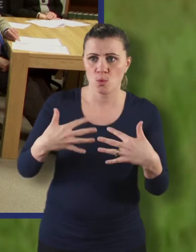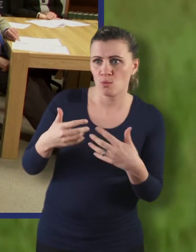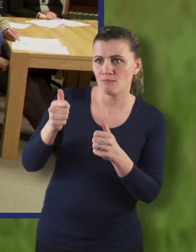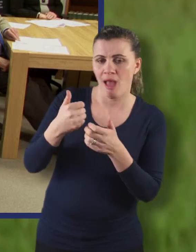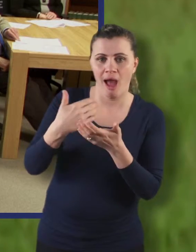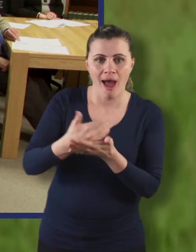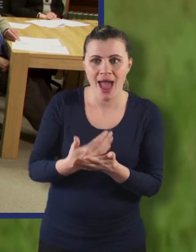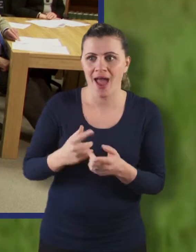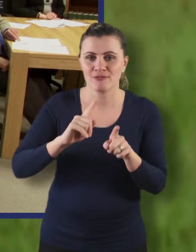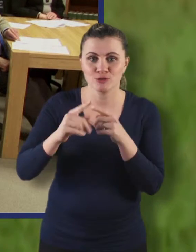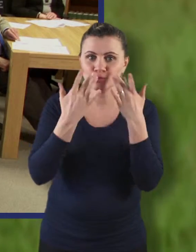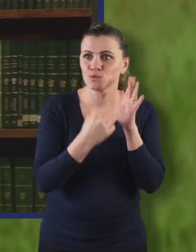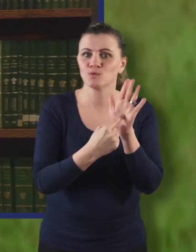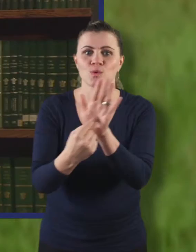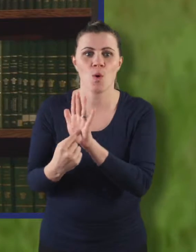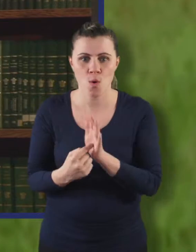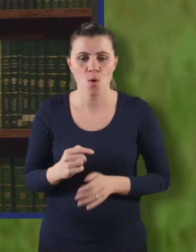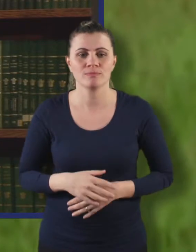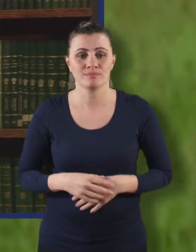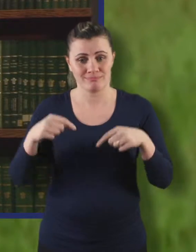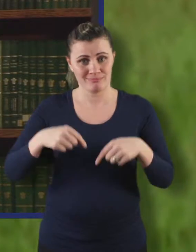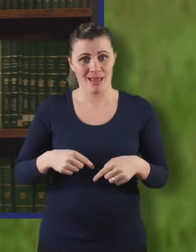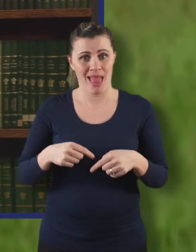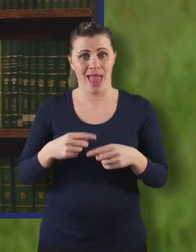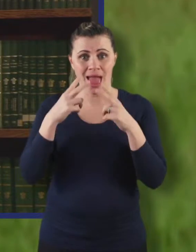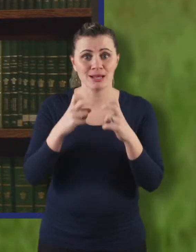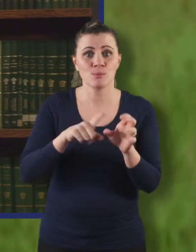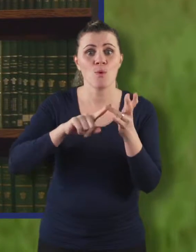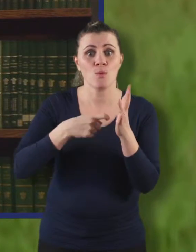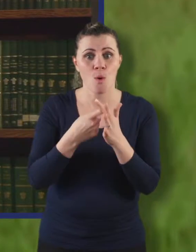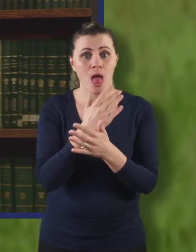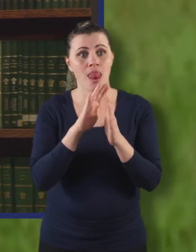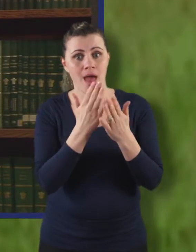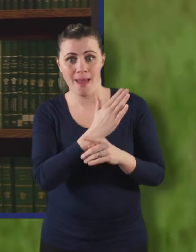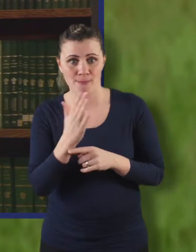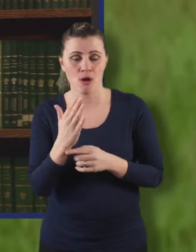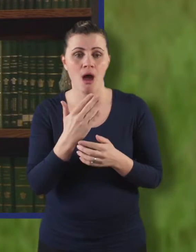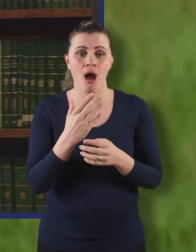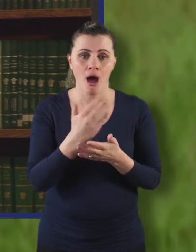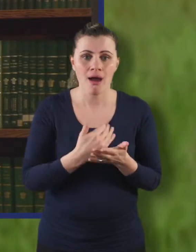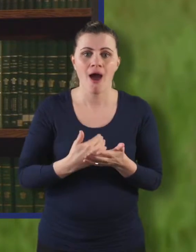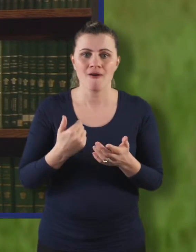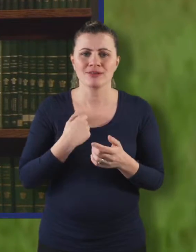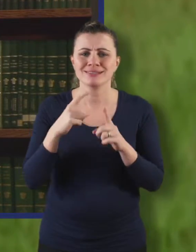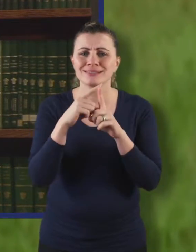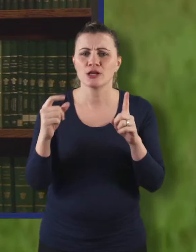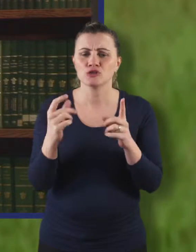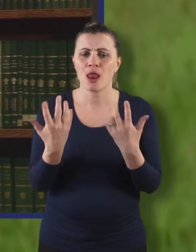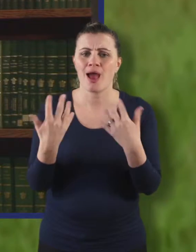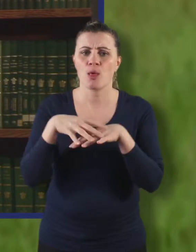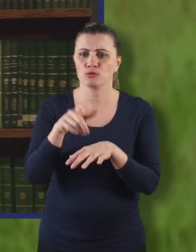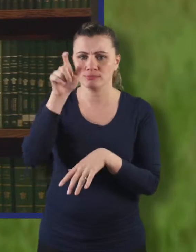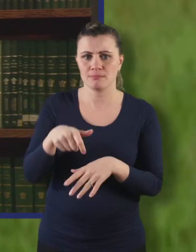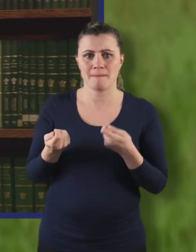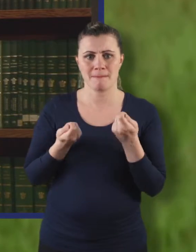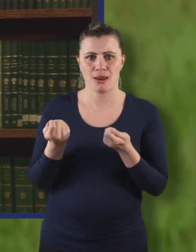collections. Here at Explore York Libraries and Archives, our digital inclusion manager, Liam Wilkinson, is here to talk about social media and